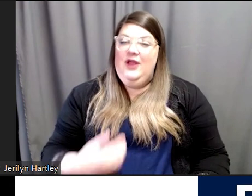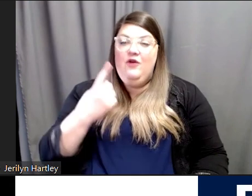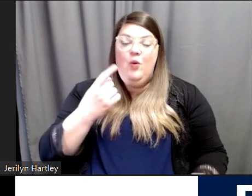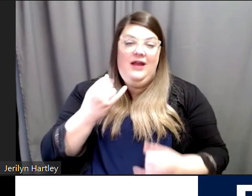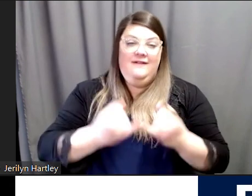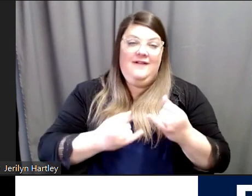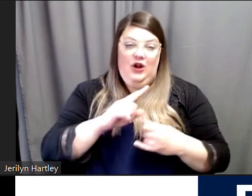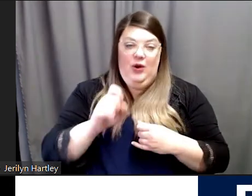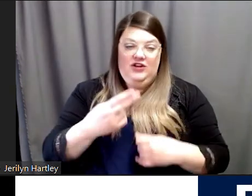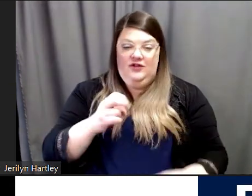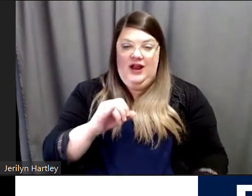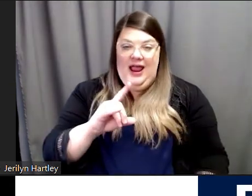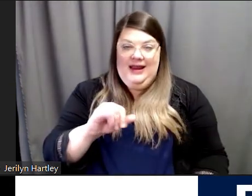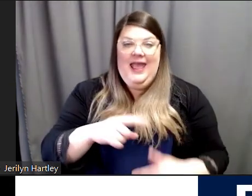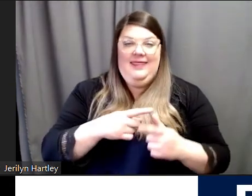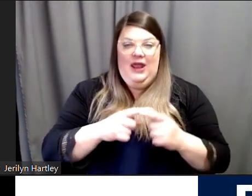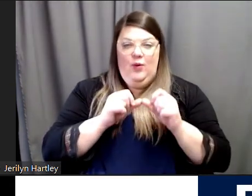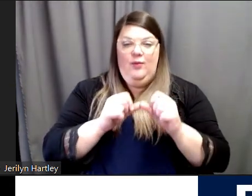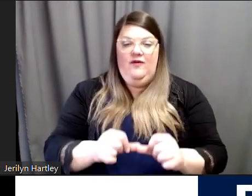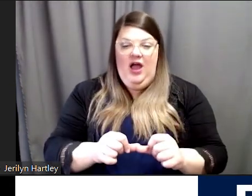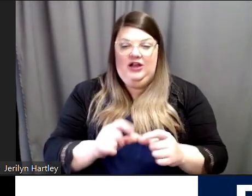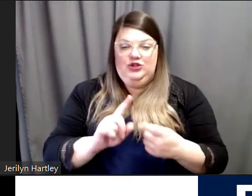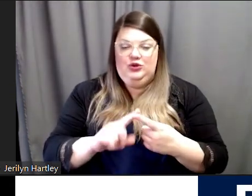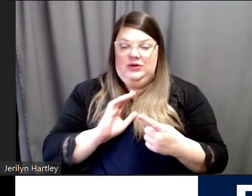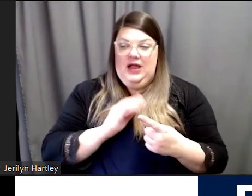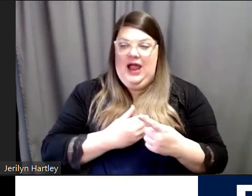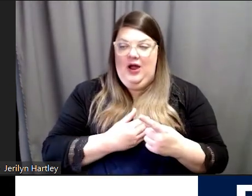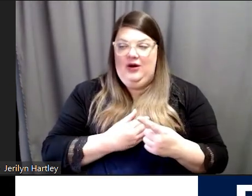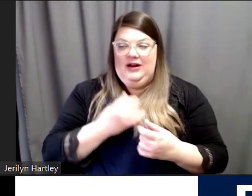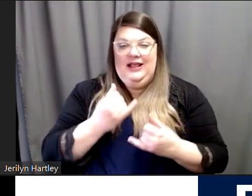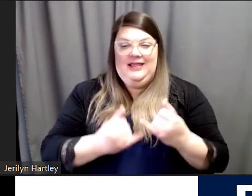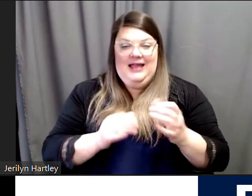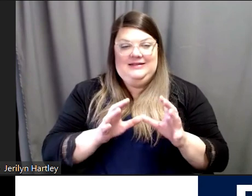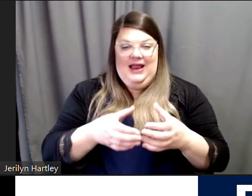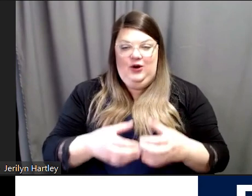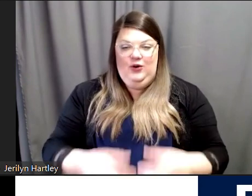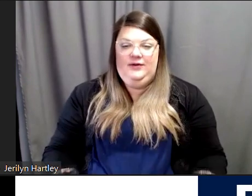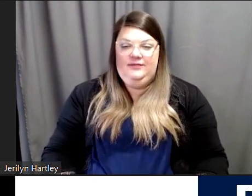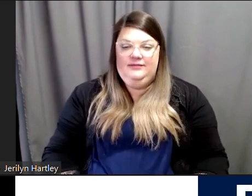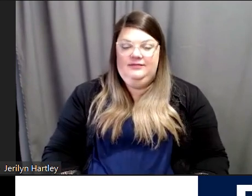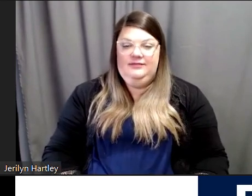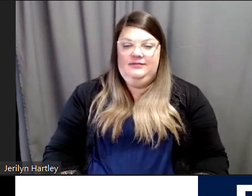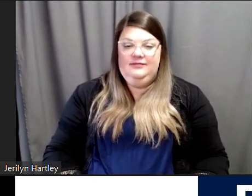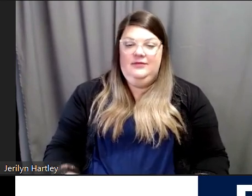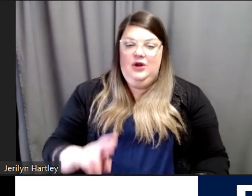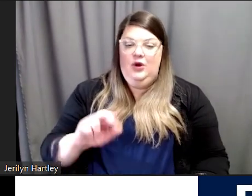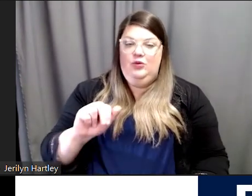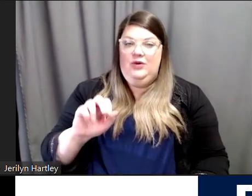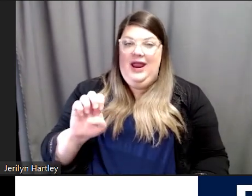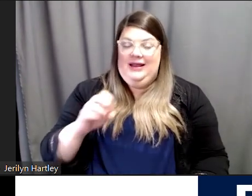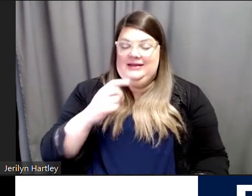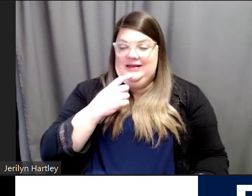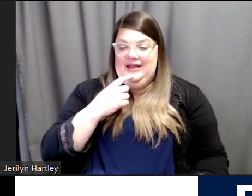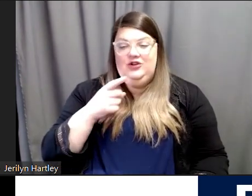question for Heidi, and then we'll move on to our last category. So Ray asked, did they say anything